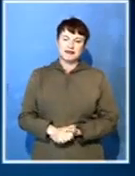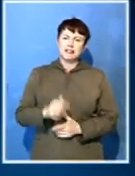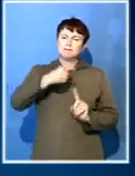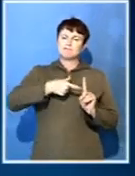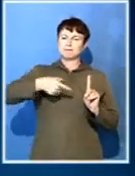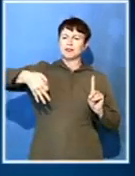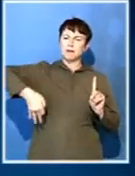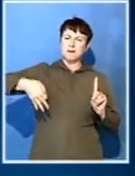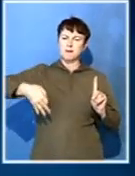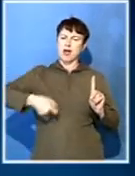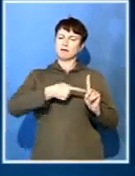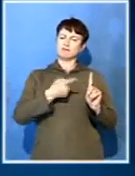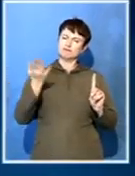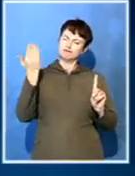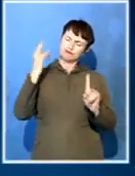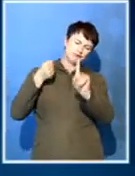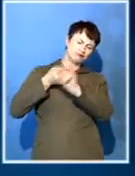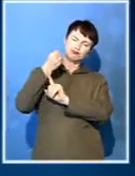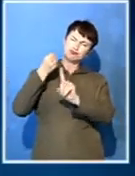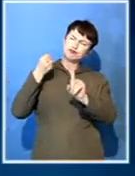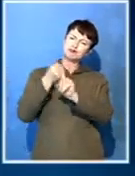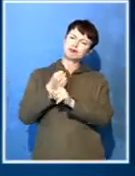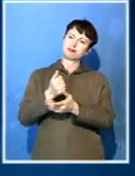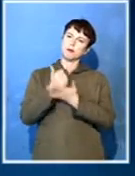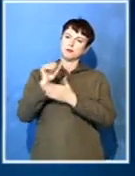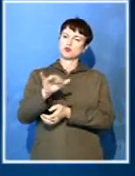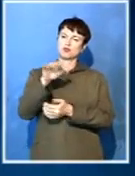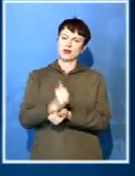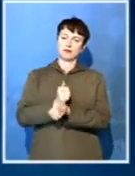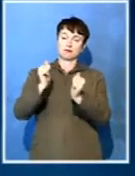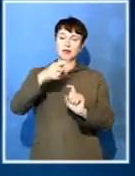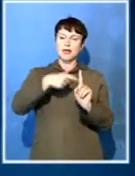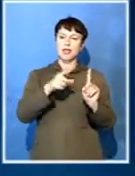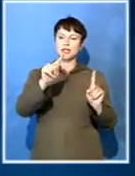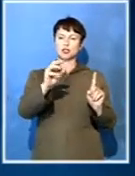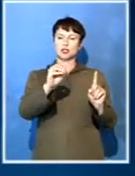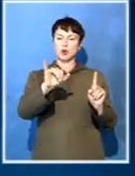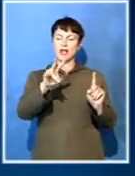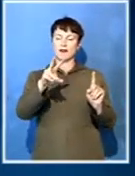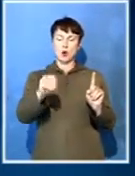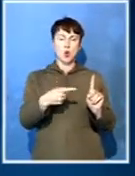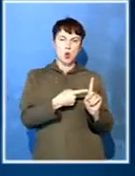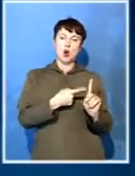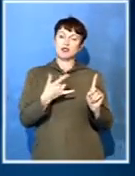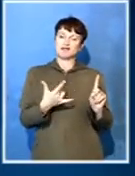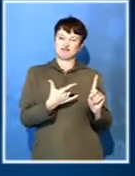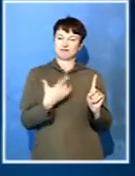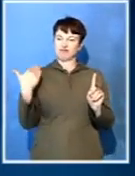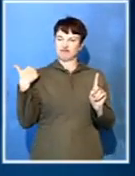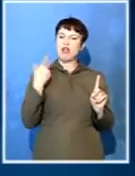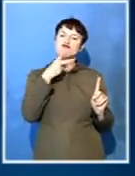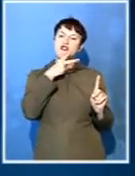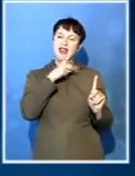Namibian freedom fighter and struggle icon Herman Andimba Toivo is being honoured with a memorial